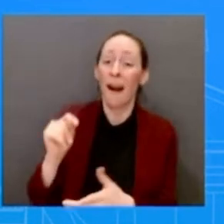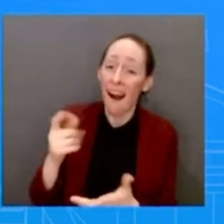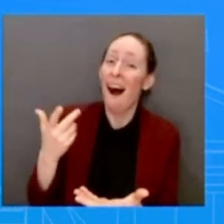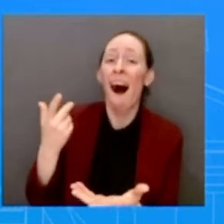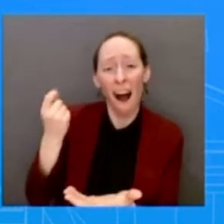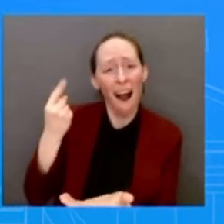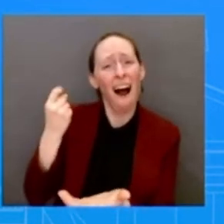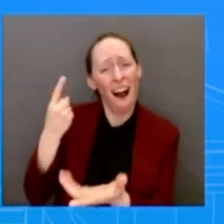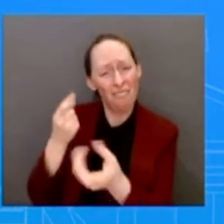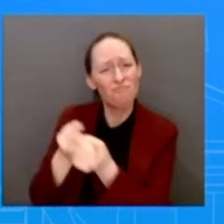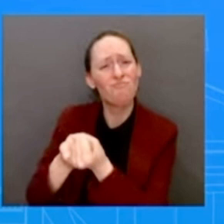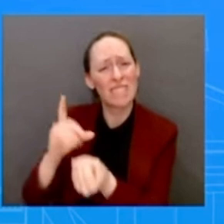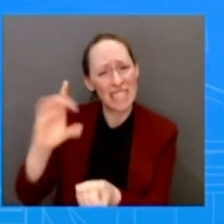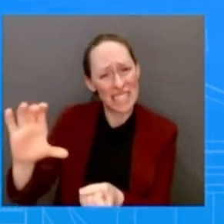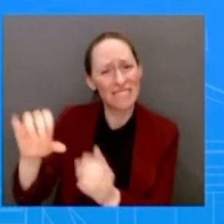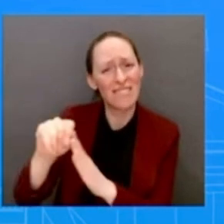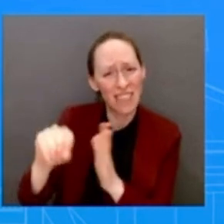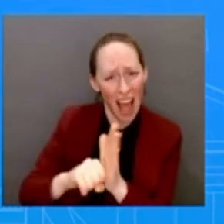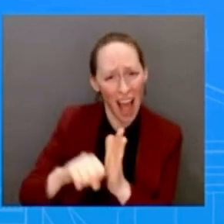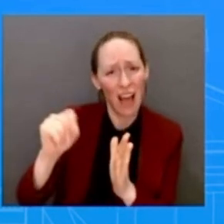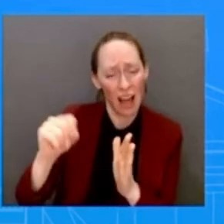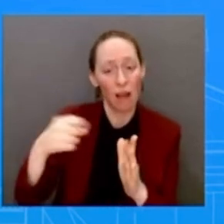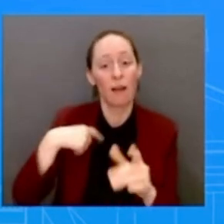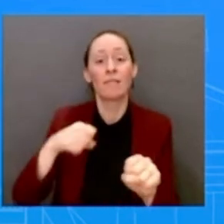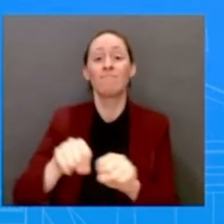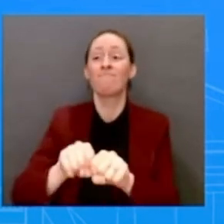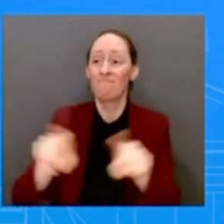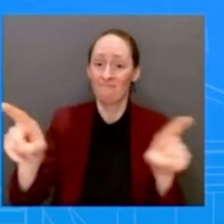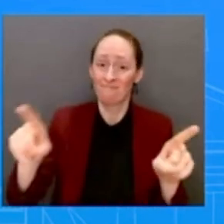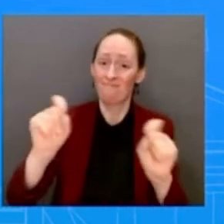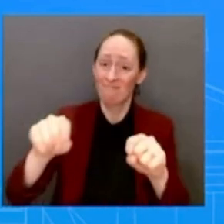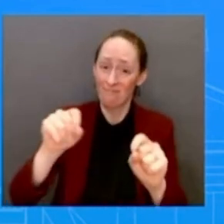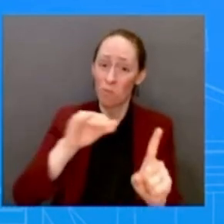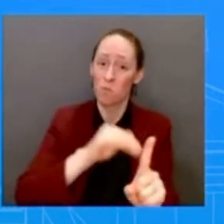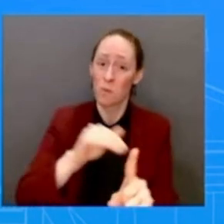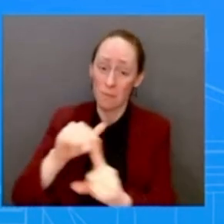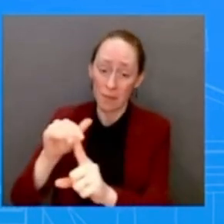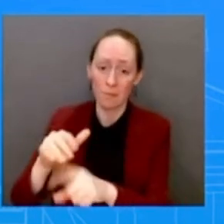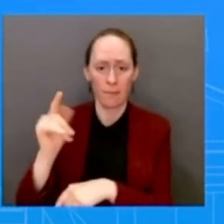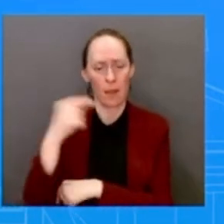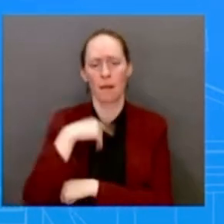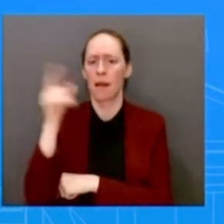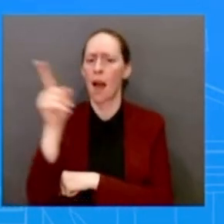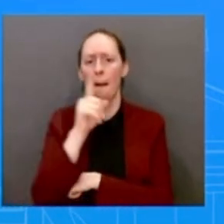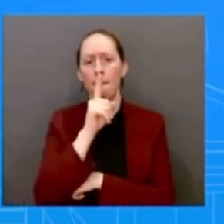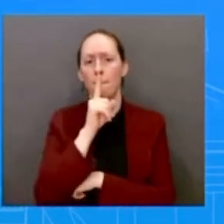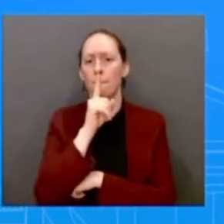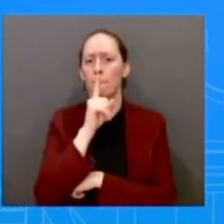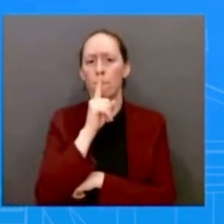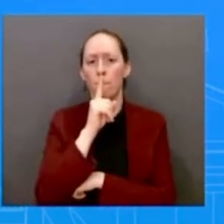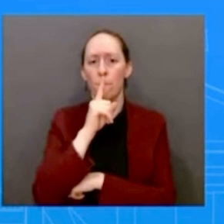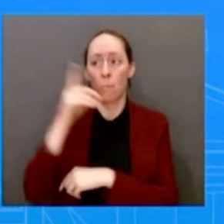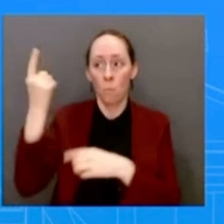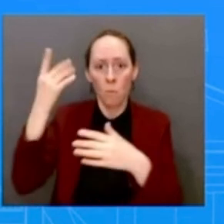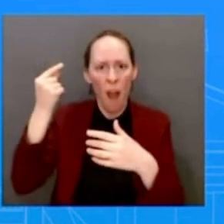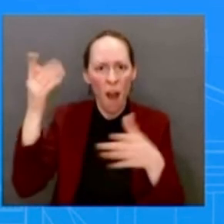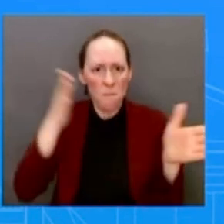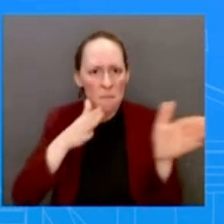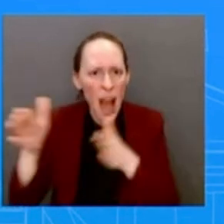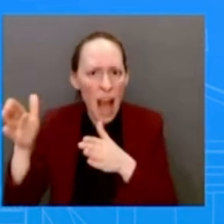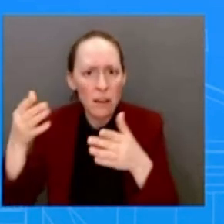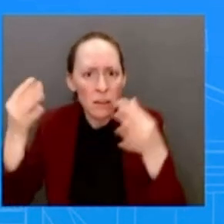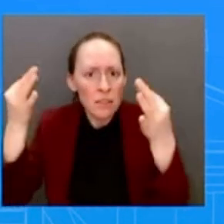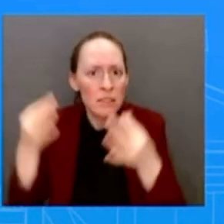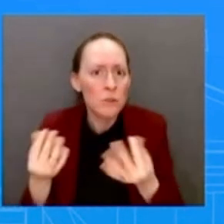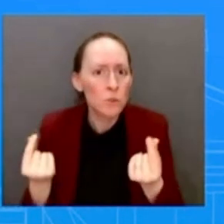was going to go because we were also letting that process play out in Congress. Now that we know that it's coming to the desk